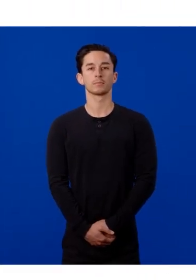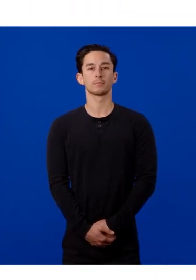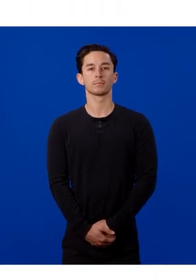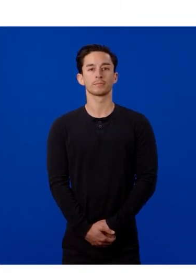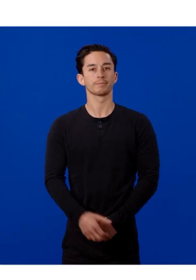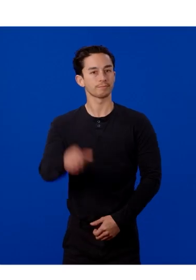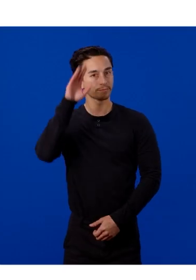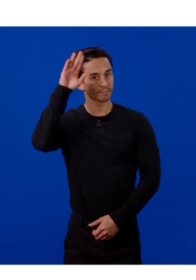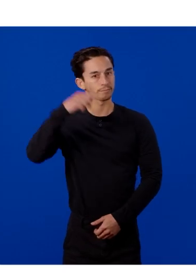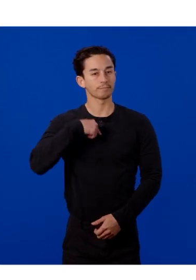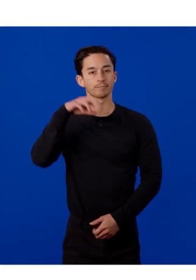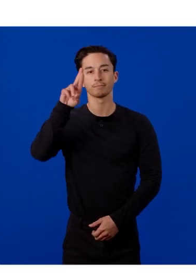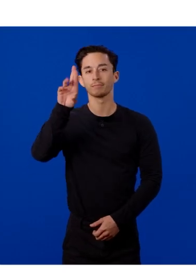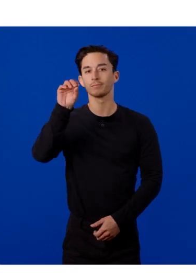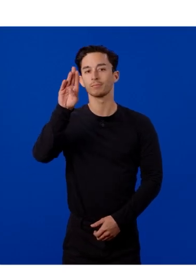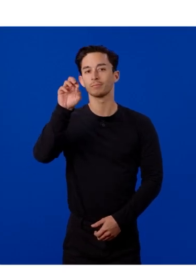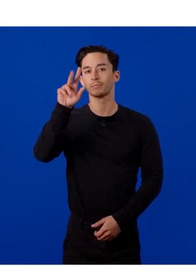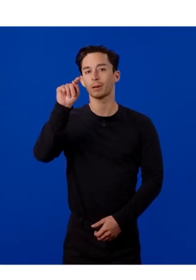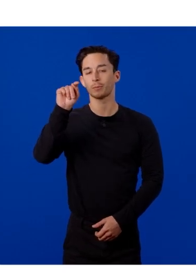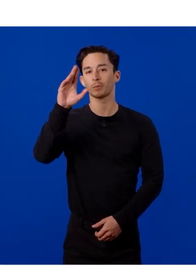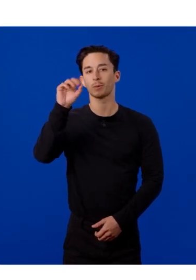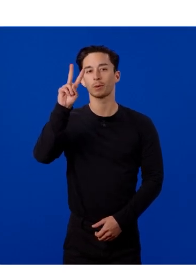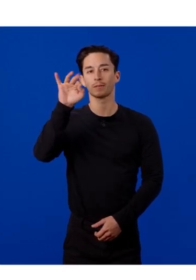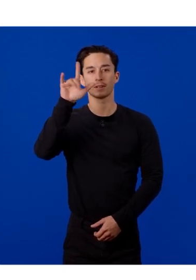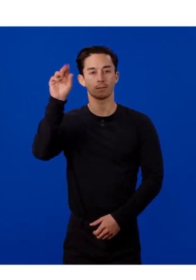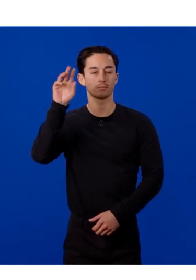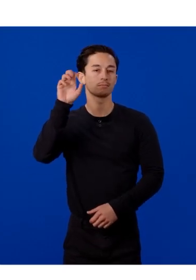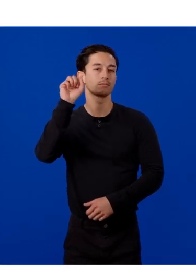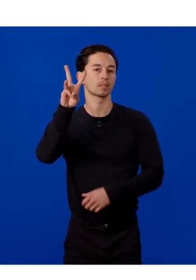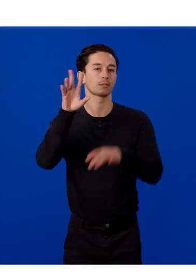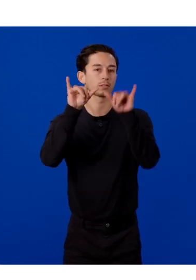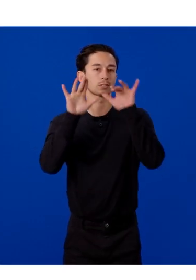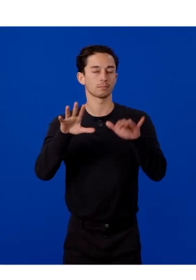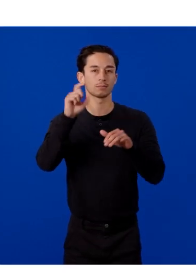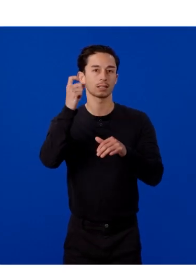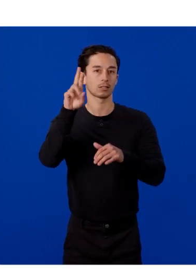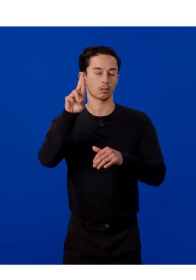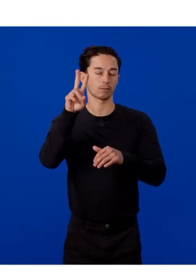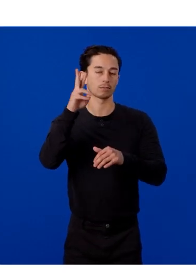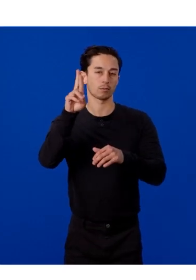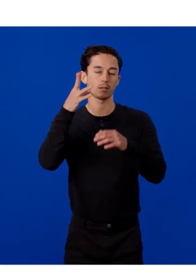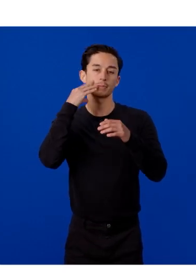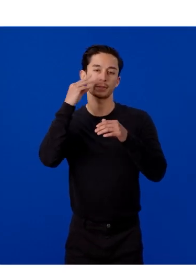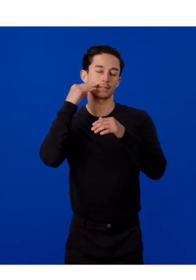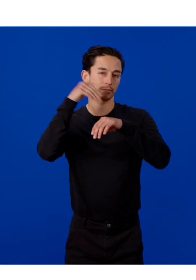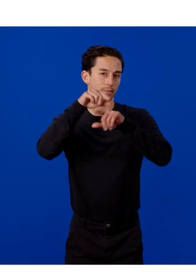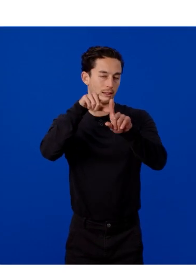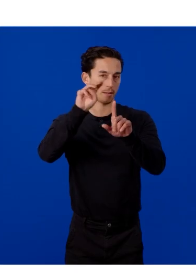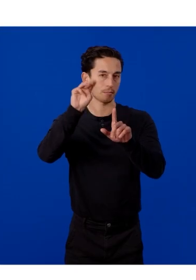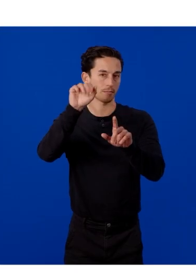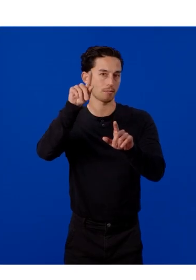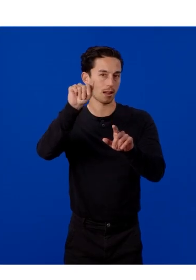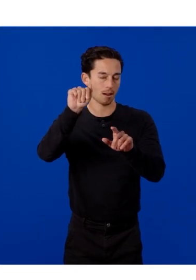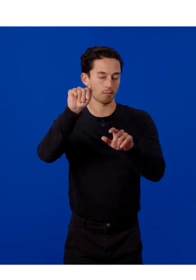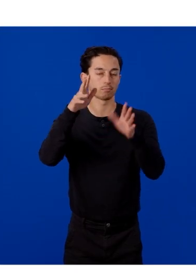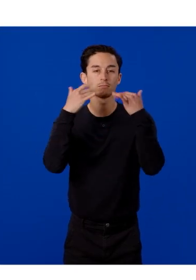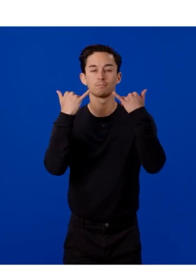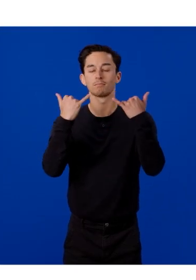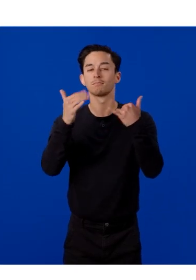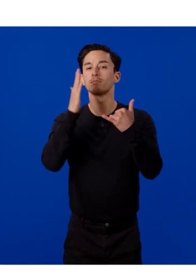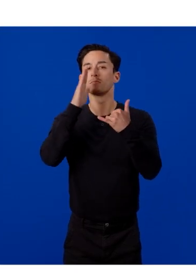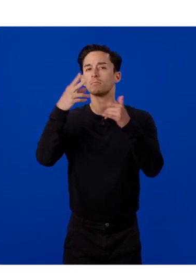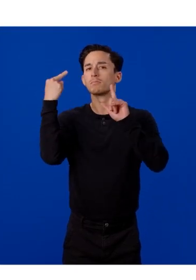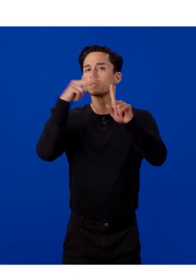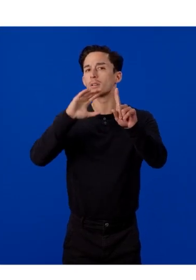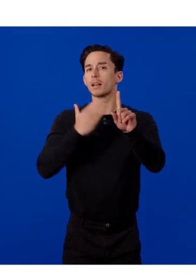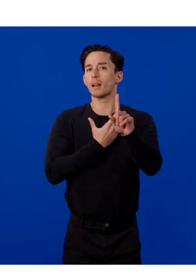Hi, I'm Roberto Coviello, software engineer on XR and AI experiences at Meta. In this session, we will look at an experience we created